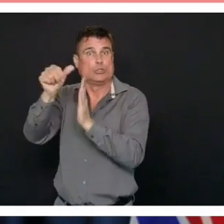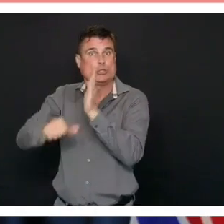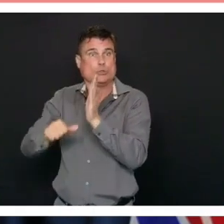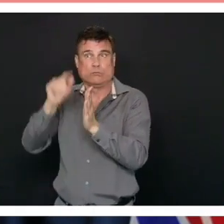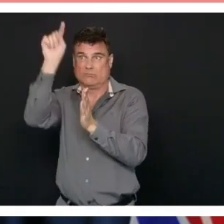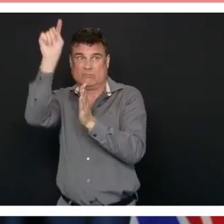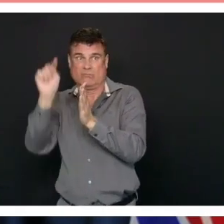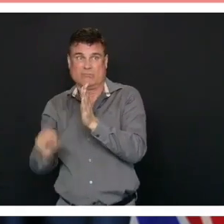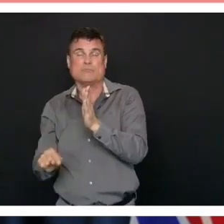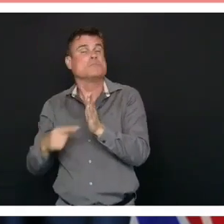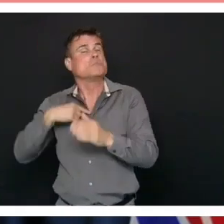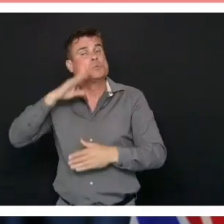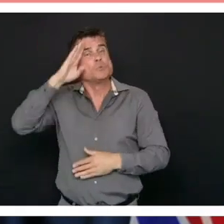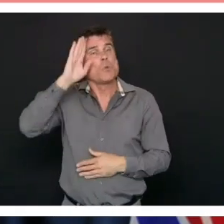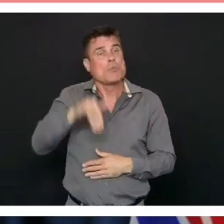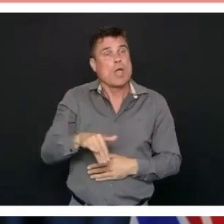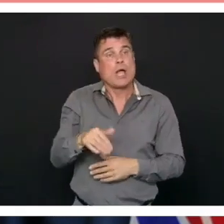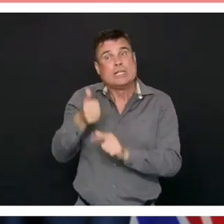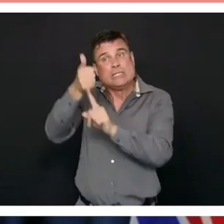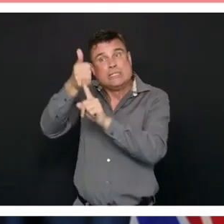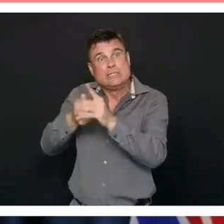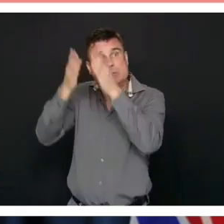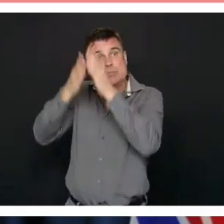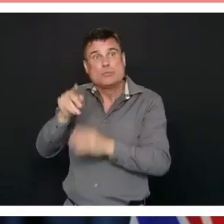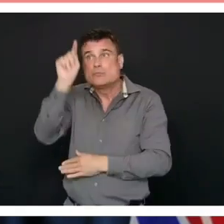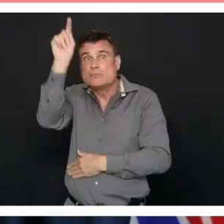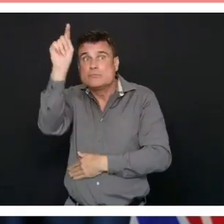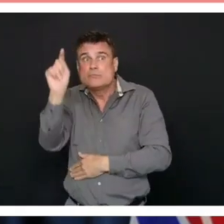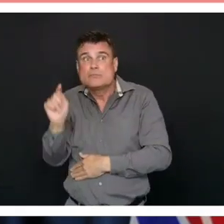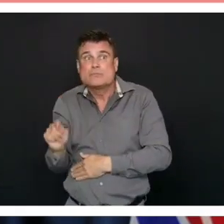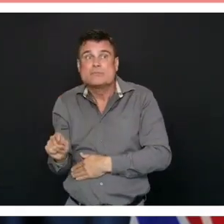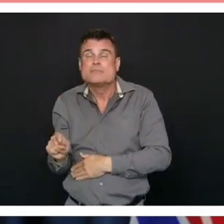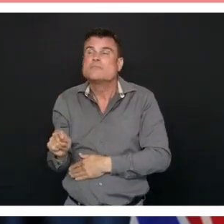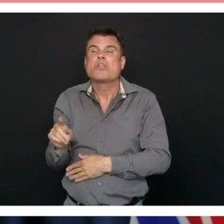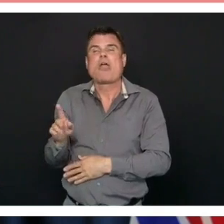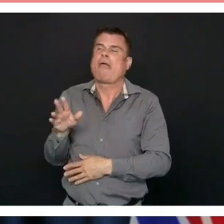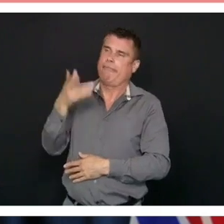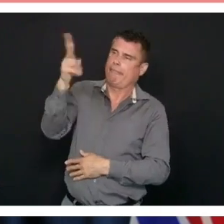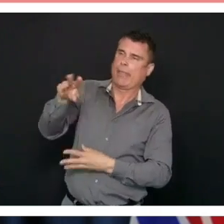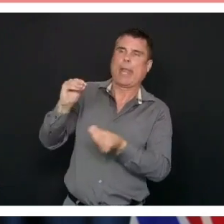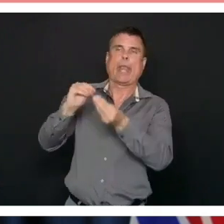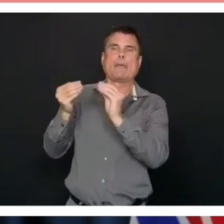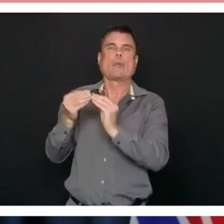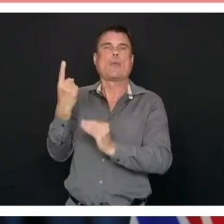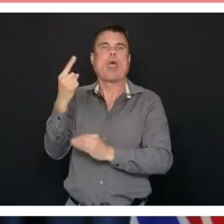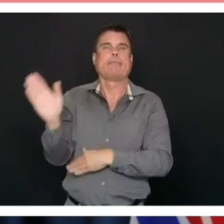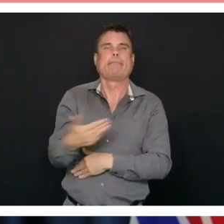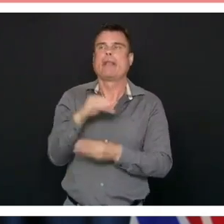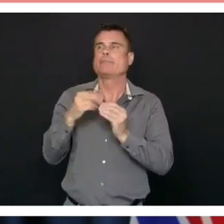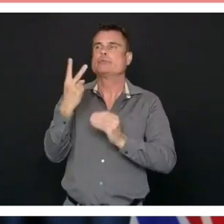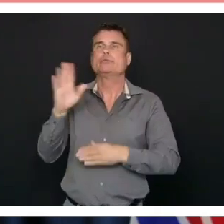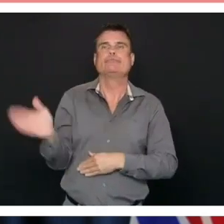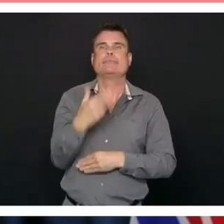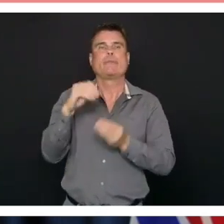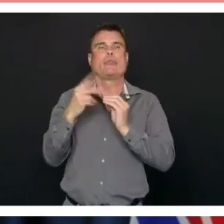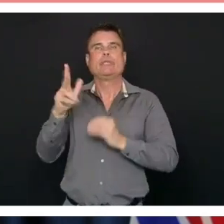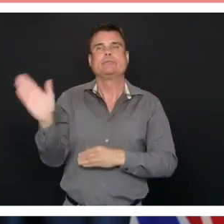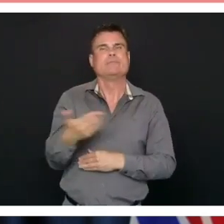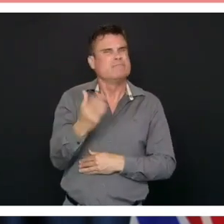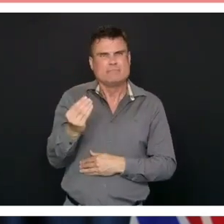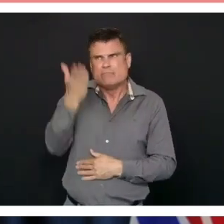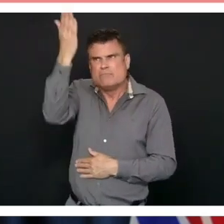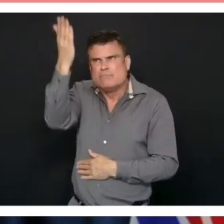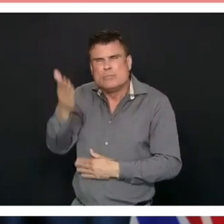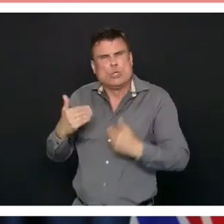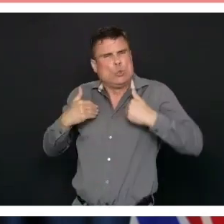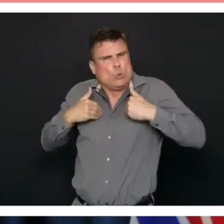on spreadsheets, these were human beings, people in many cases waiting a long, long time and we are going to focus and the resolve